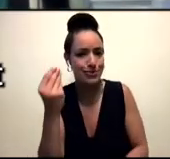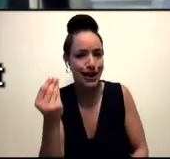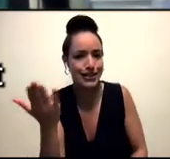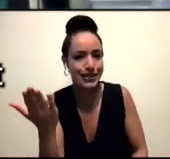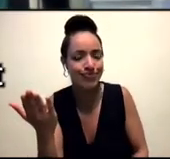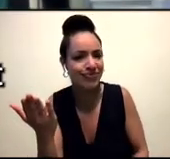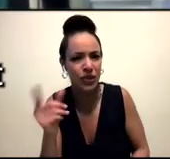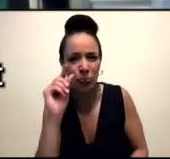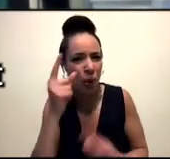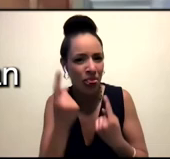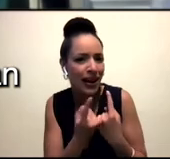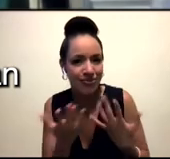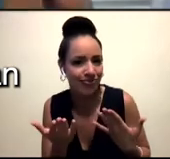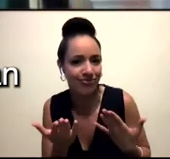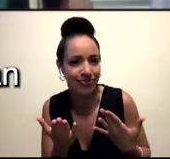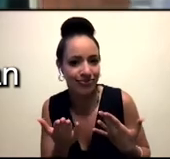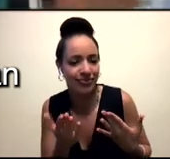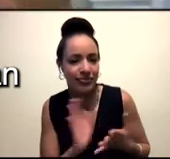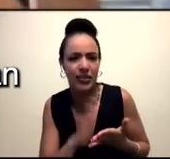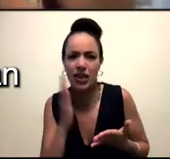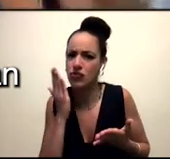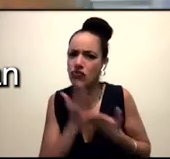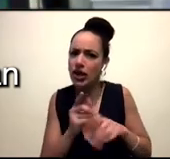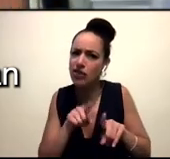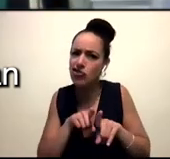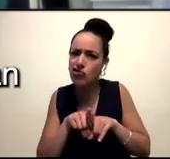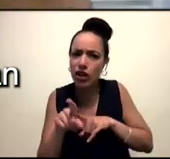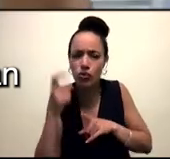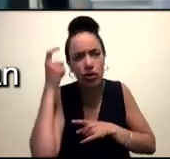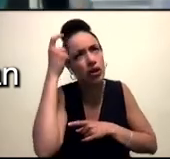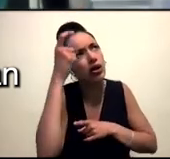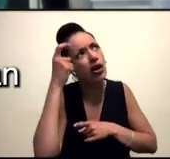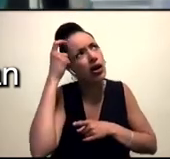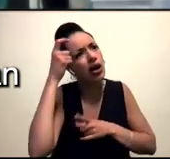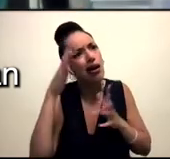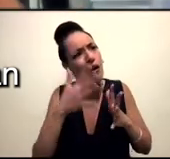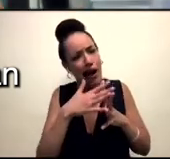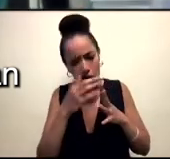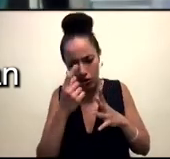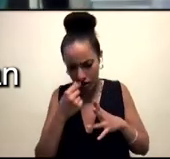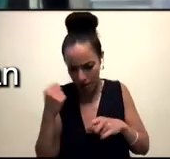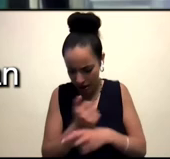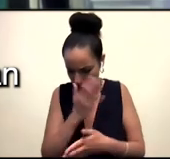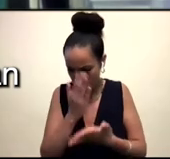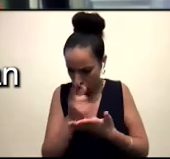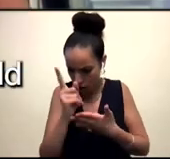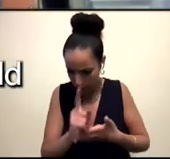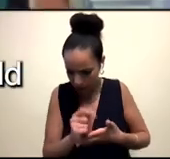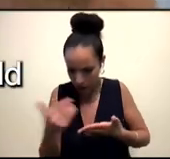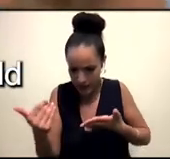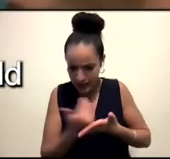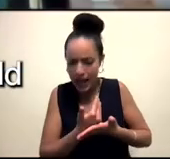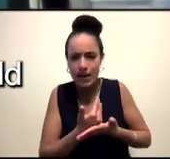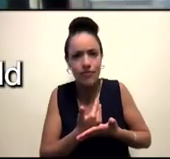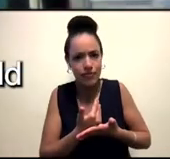that too, but just like being like really trying to think about how can you make people safe? How can you create spaces where folks feel